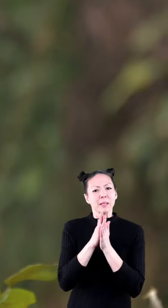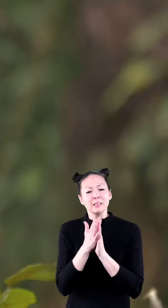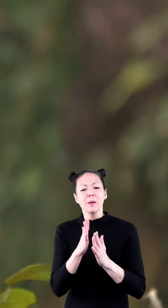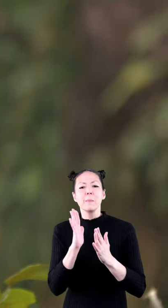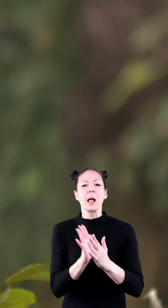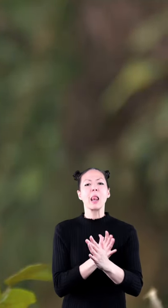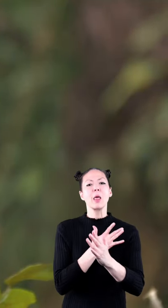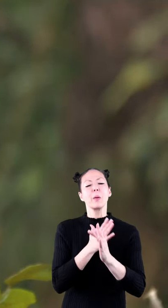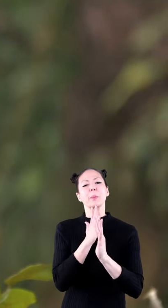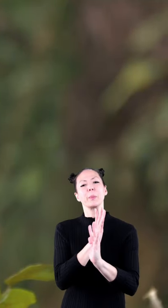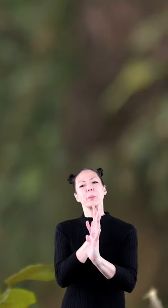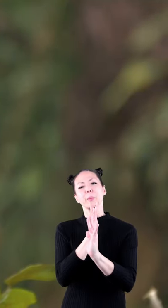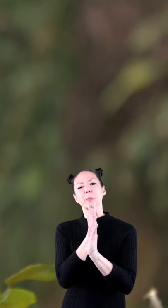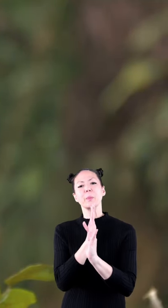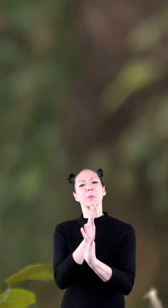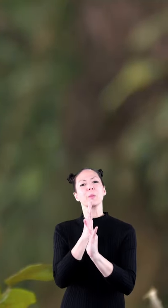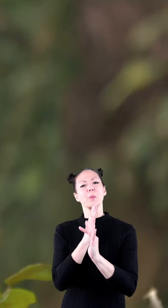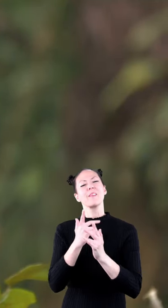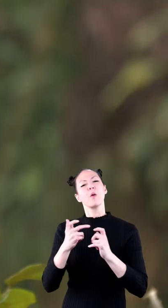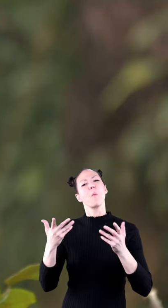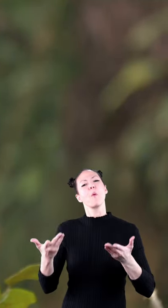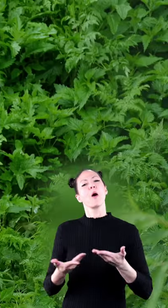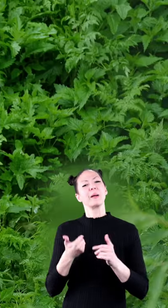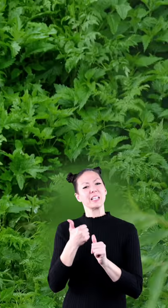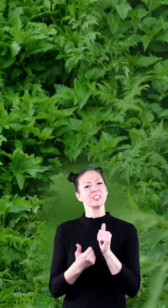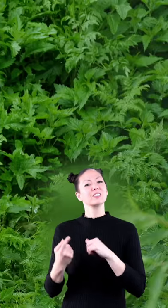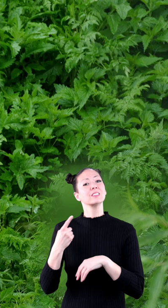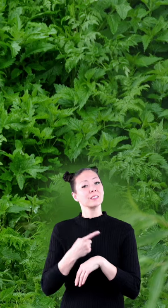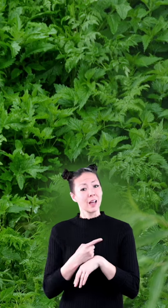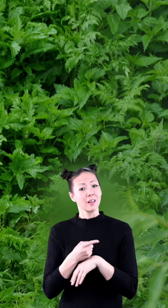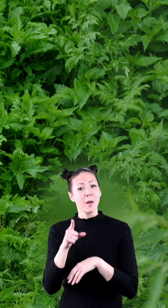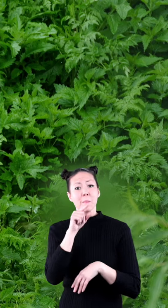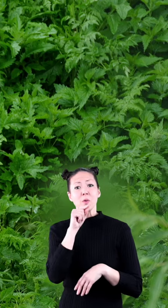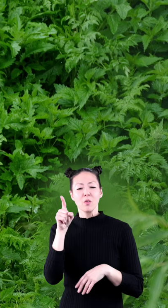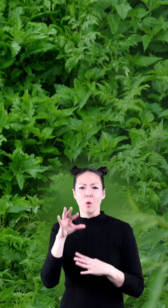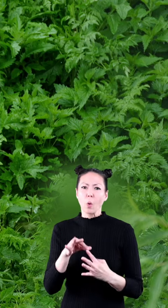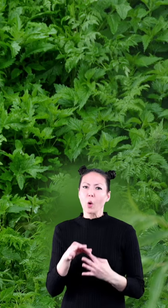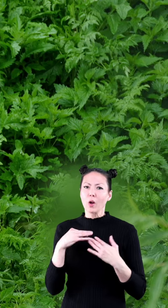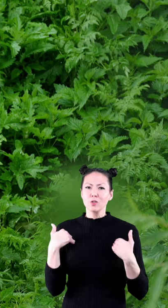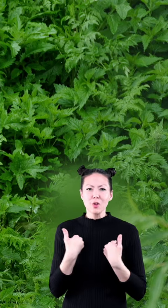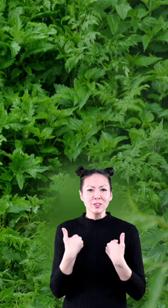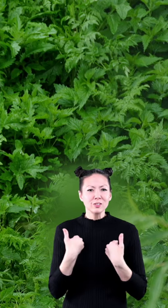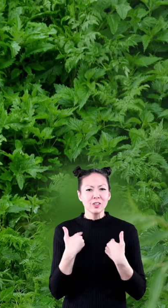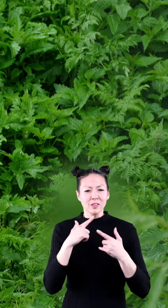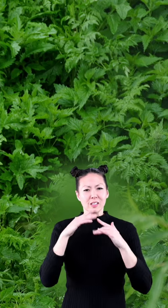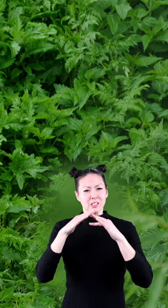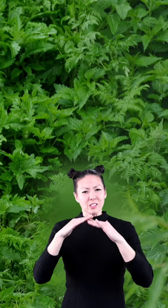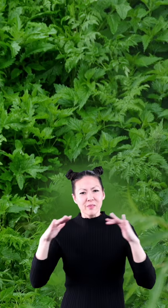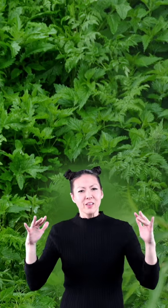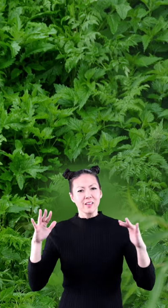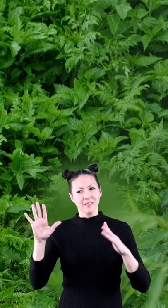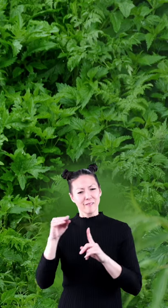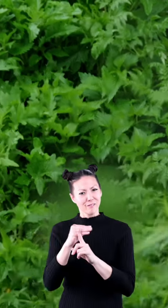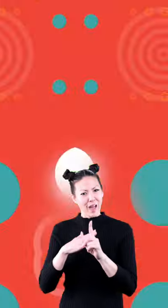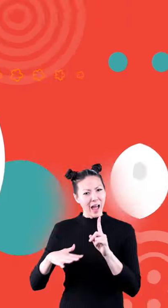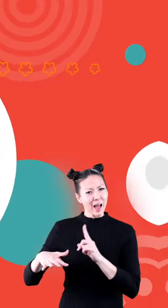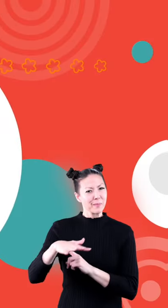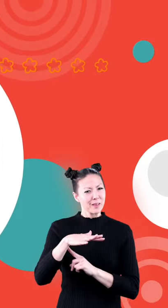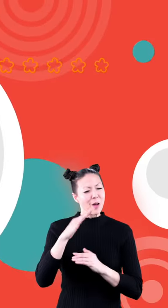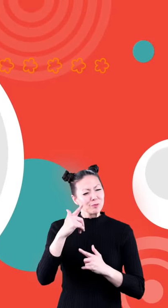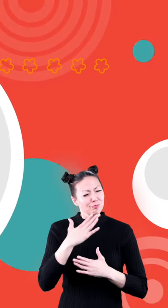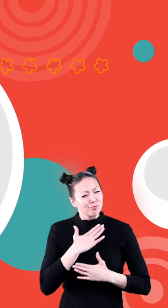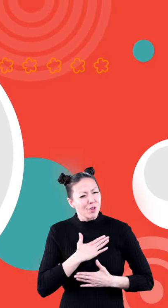peaceful melodies they sing to welcome each day birds are unique creatures that add beauty and diversity to our environment